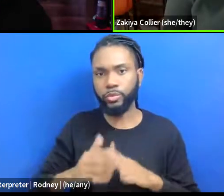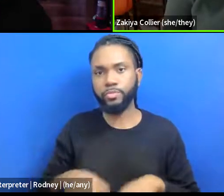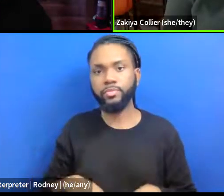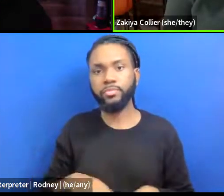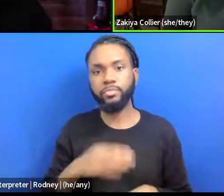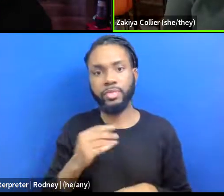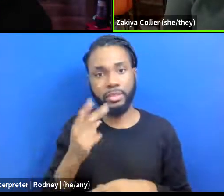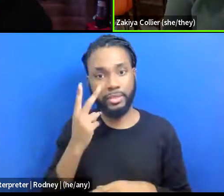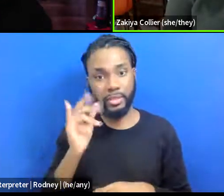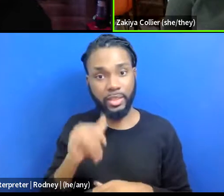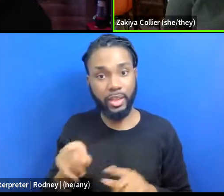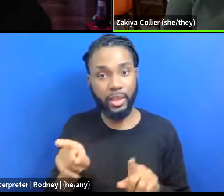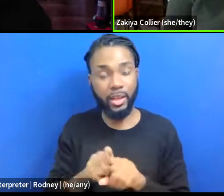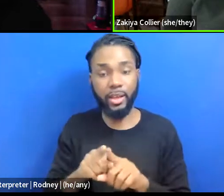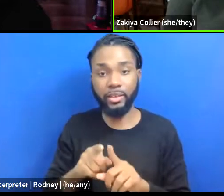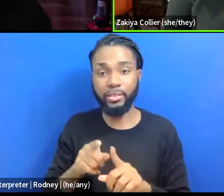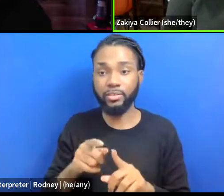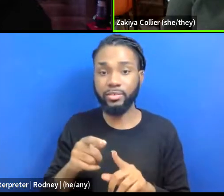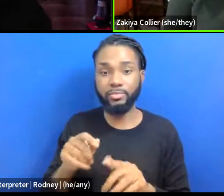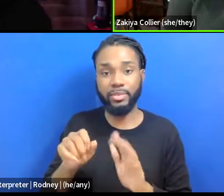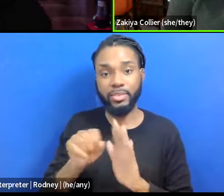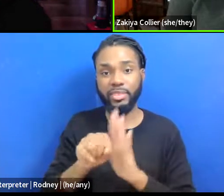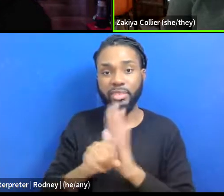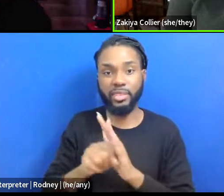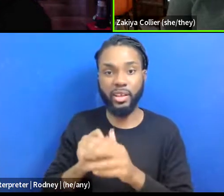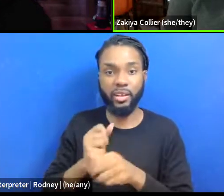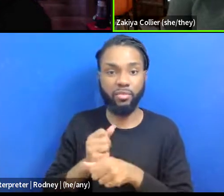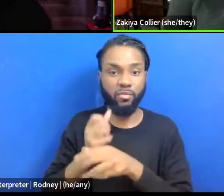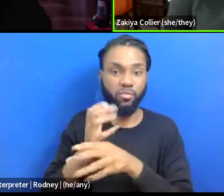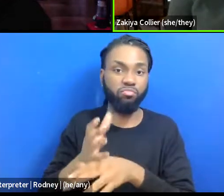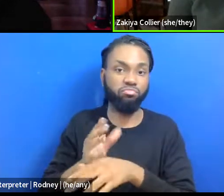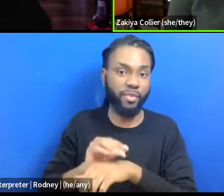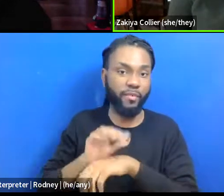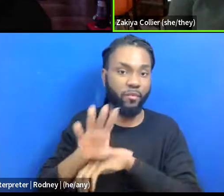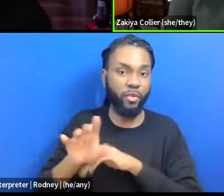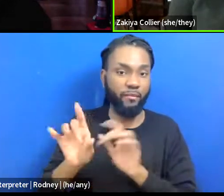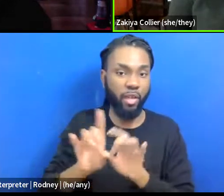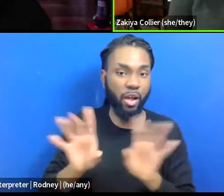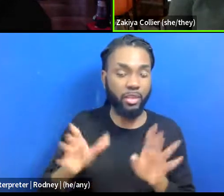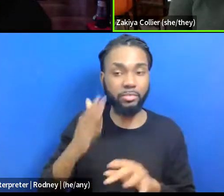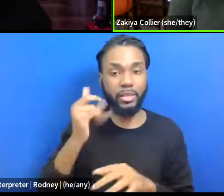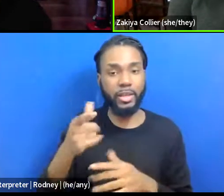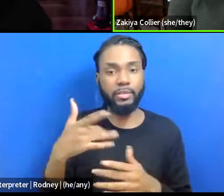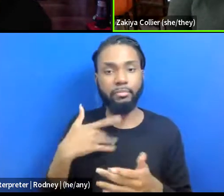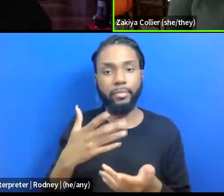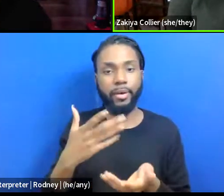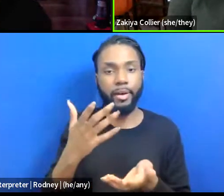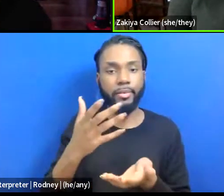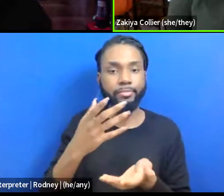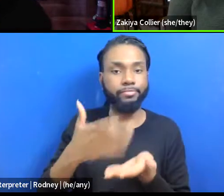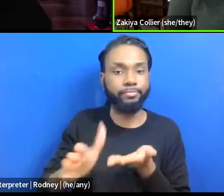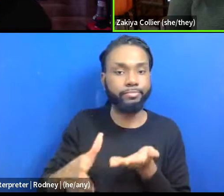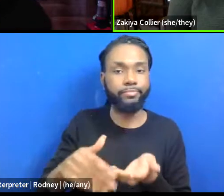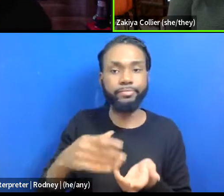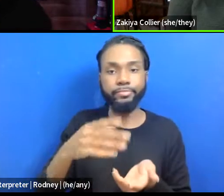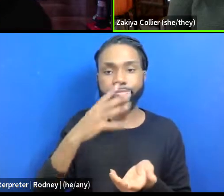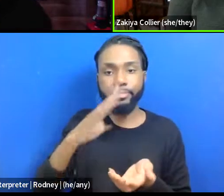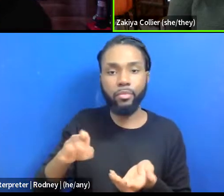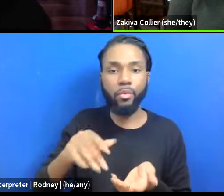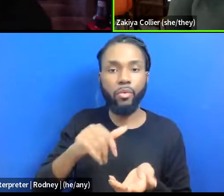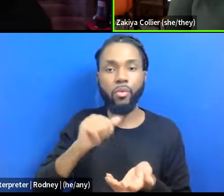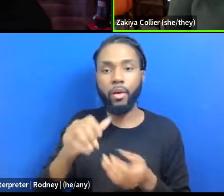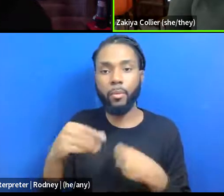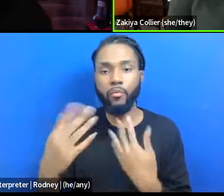as a form of state sanctioned violence as well, um, neglect and, and not providing resources, um, you know,